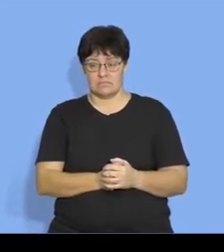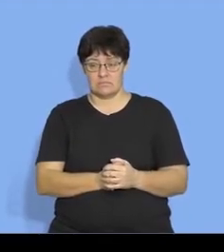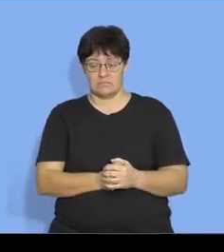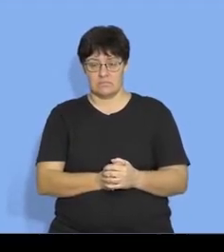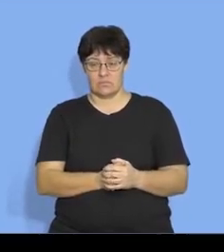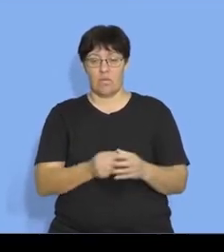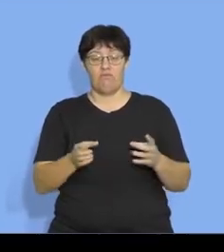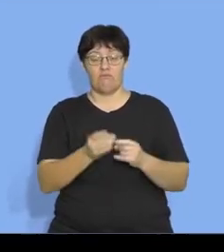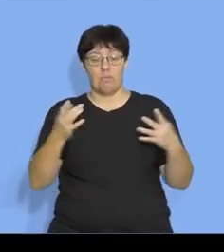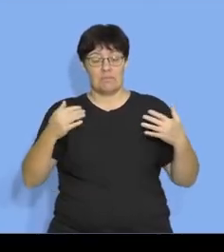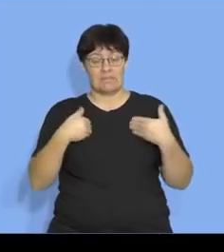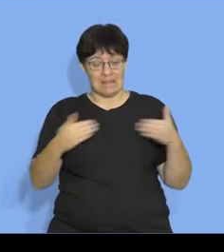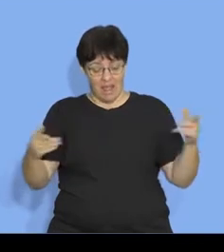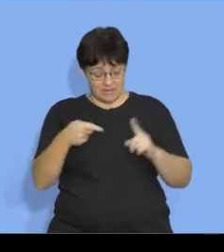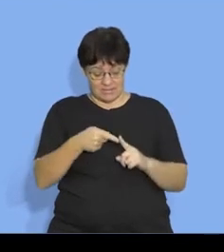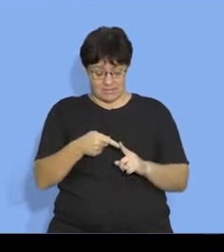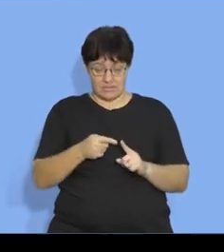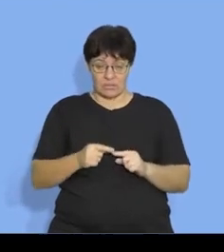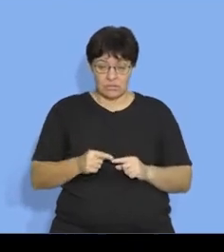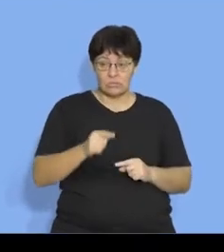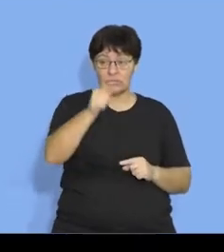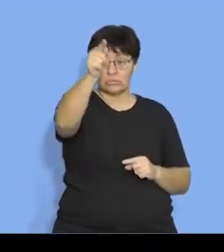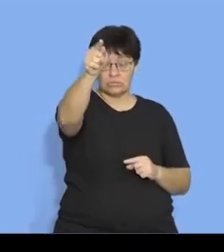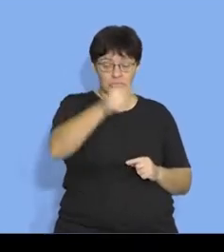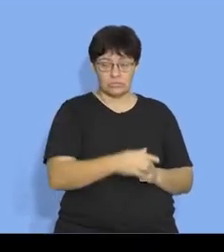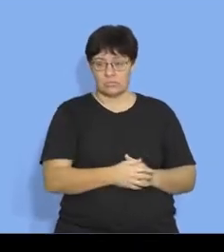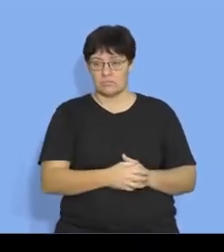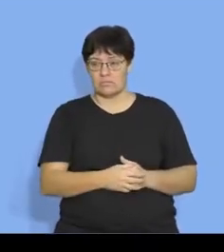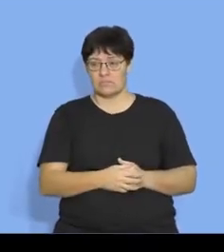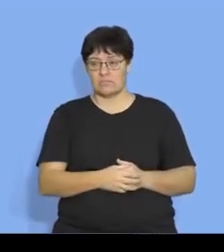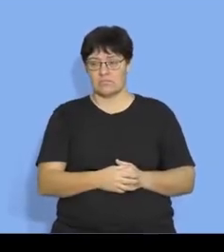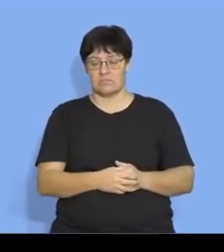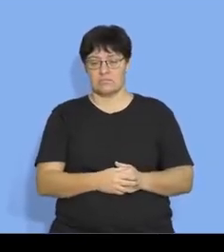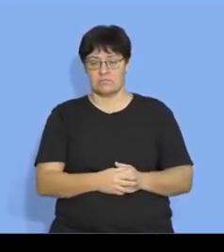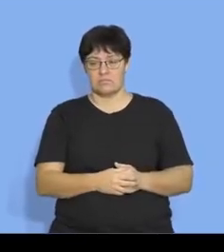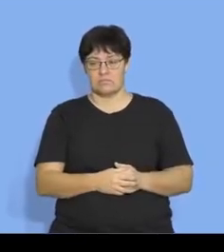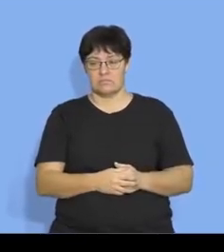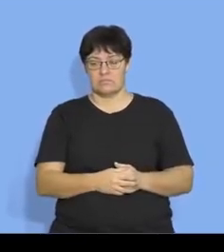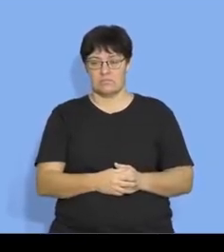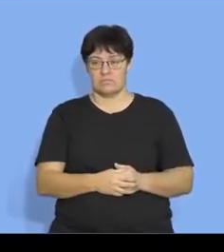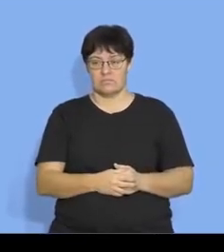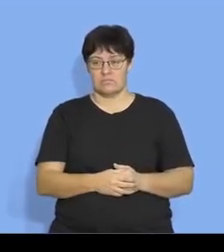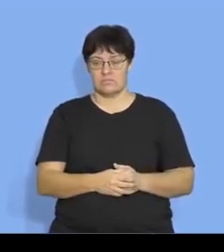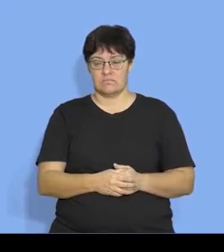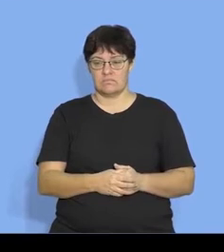from the starting point it's there to there okay